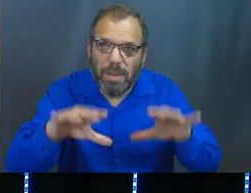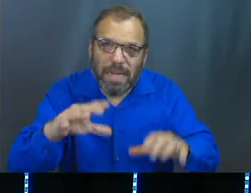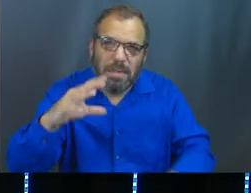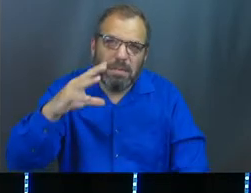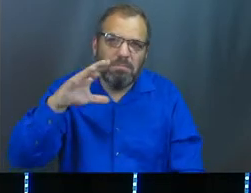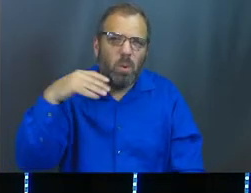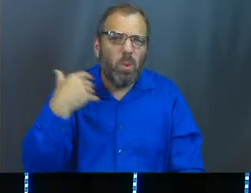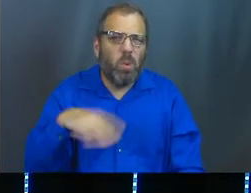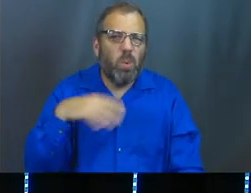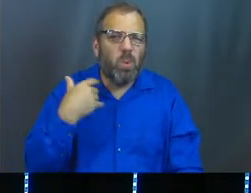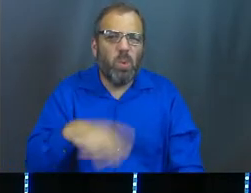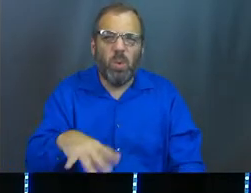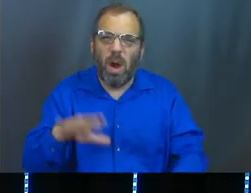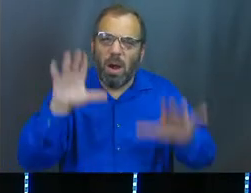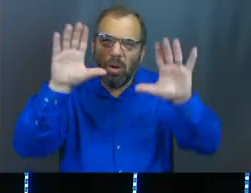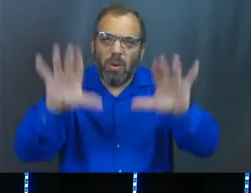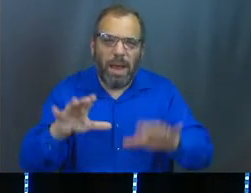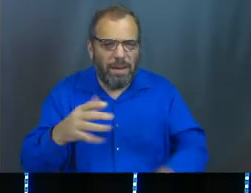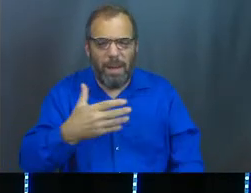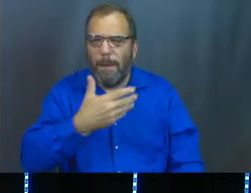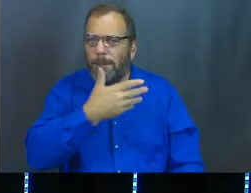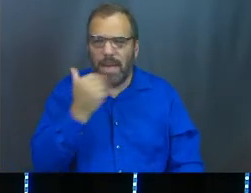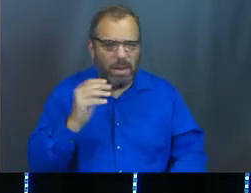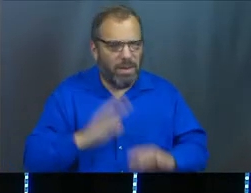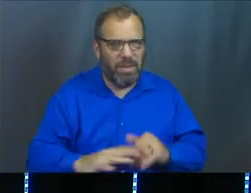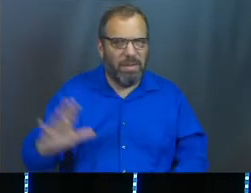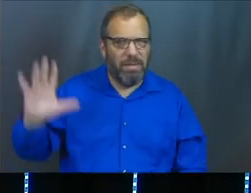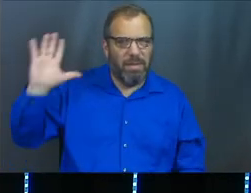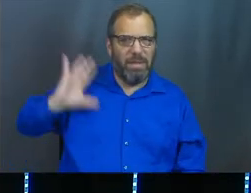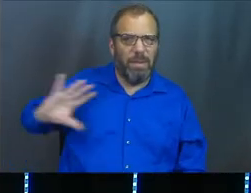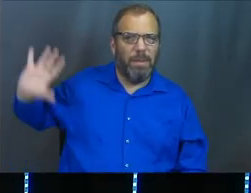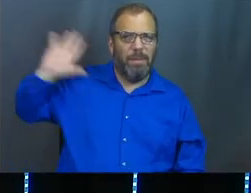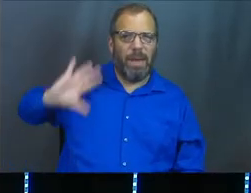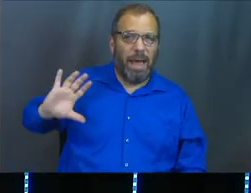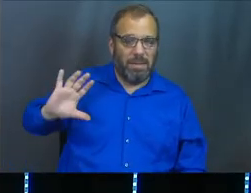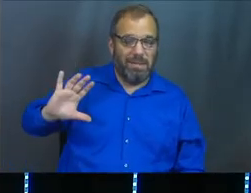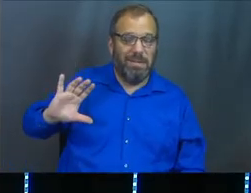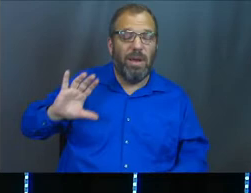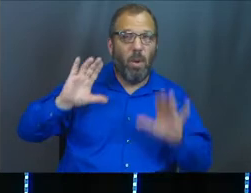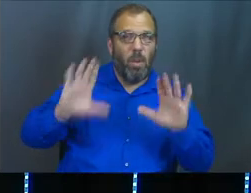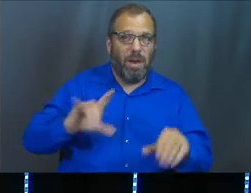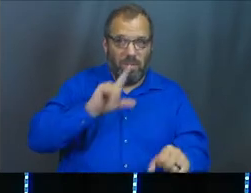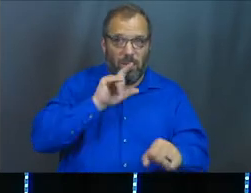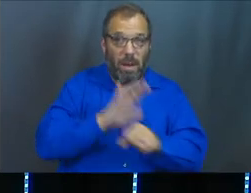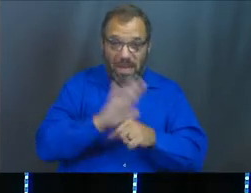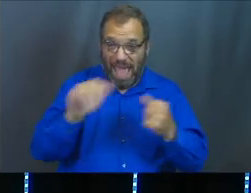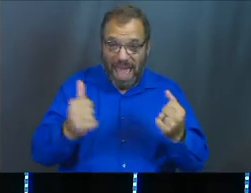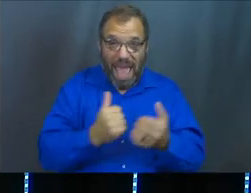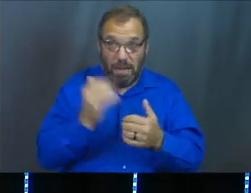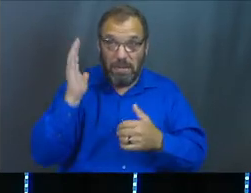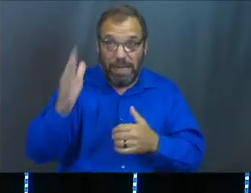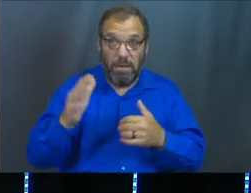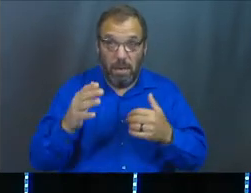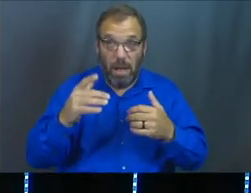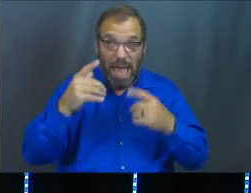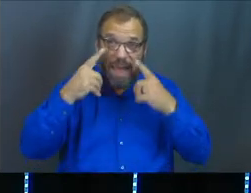so great they absolutely outweigh the past. It's one of our great promises. He will wipe every tear away.